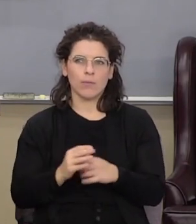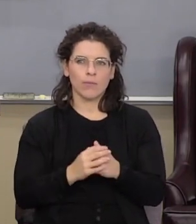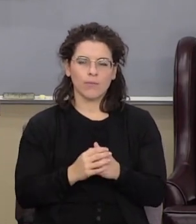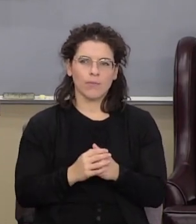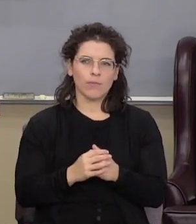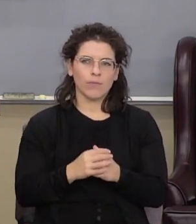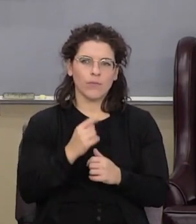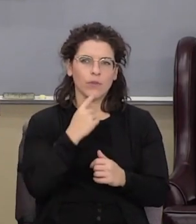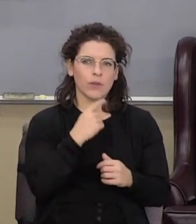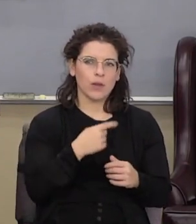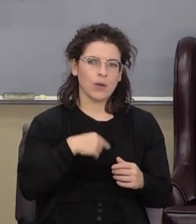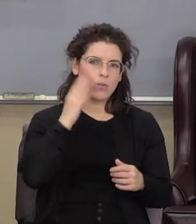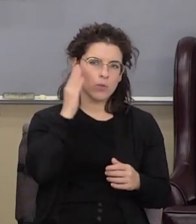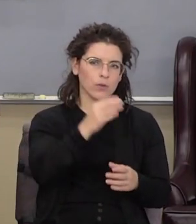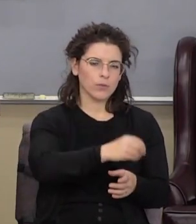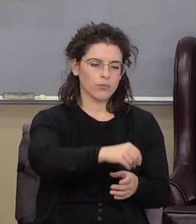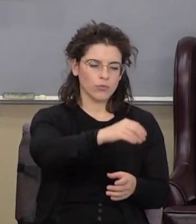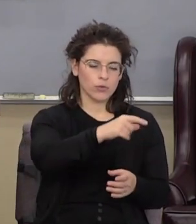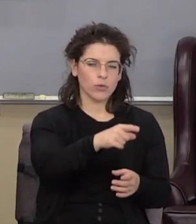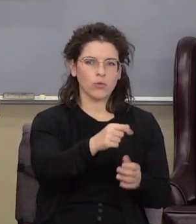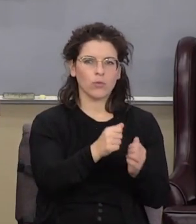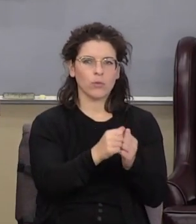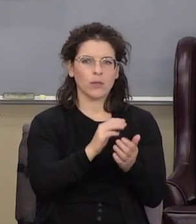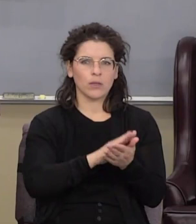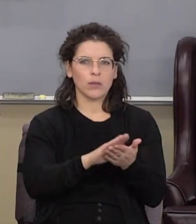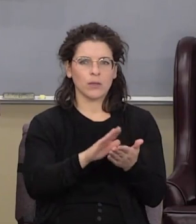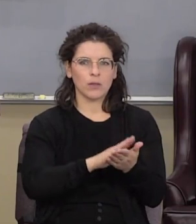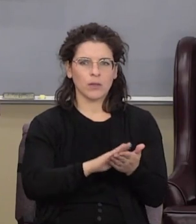here he said I'm going to sprinkle you with clean water